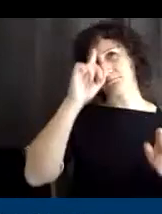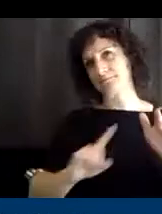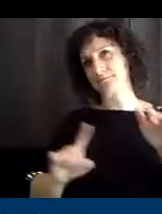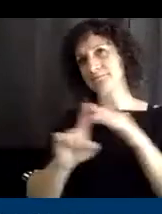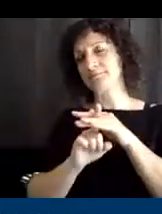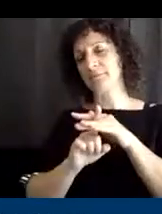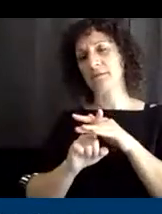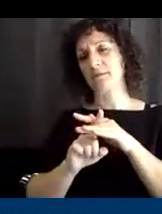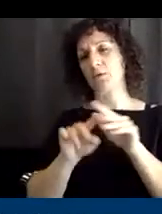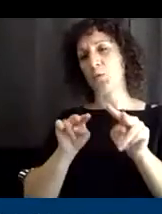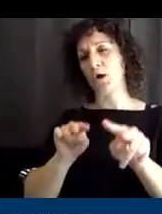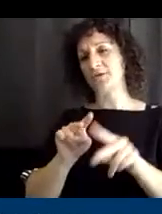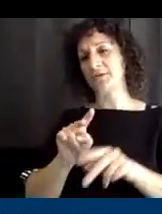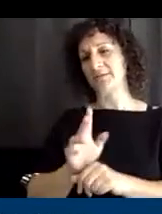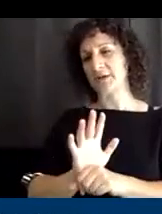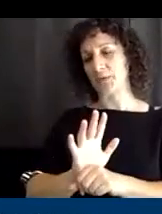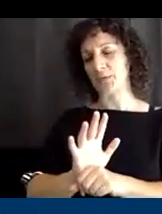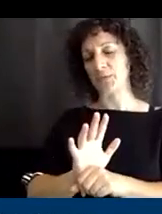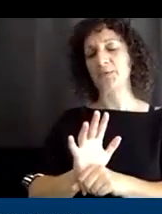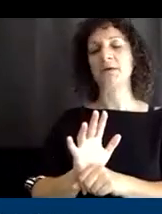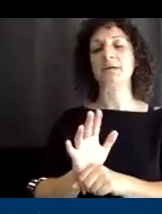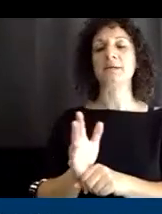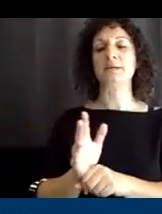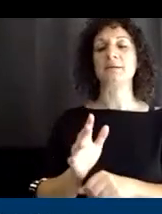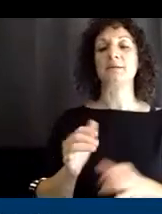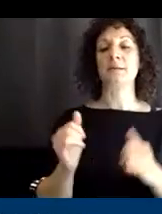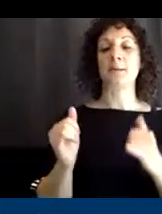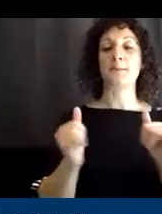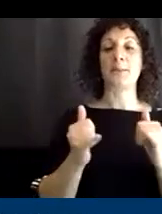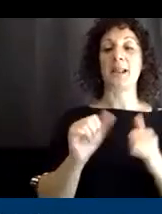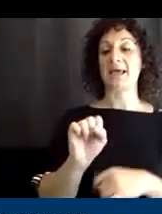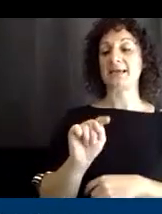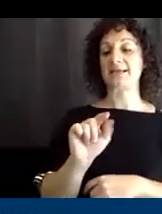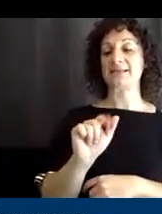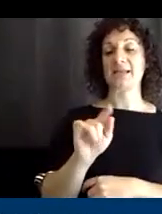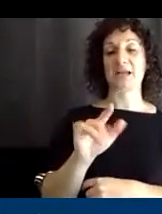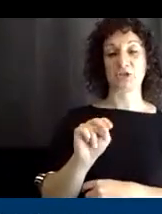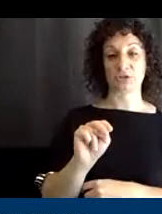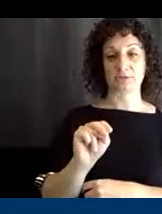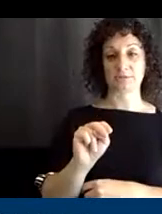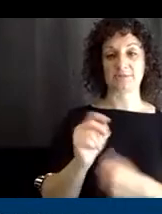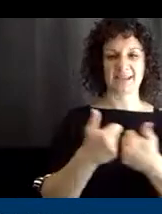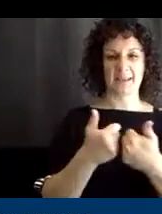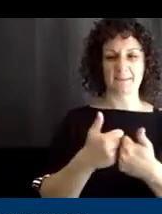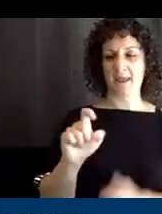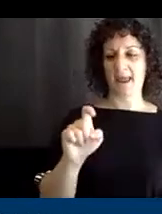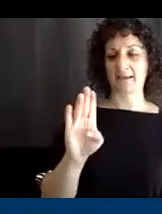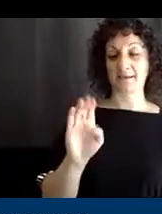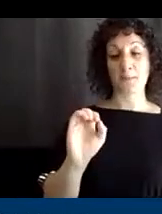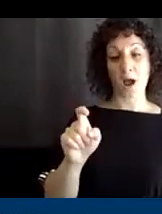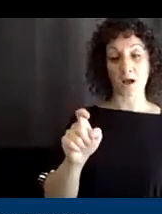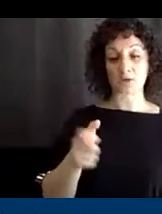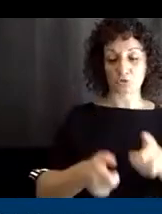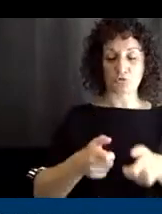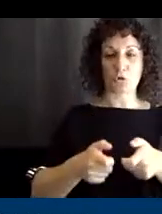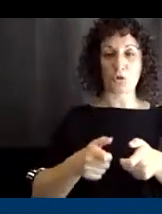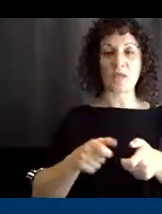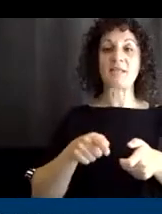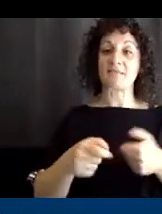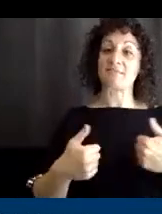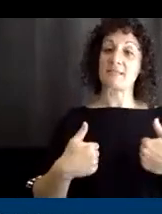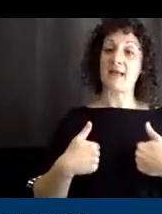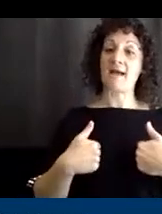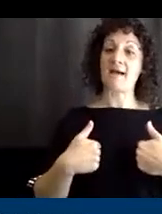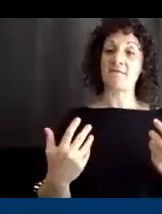um, the PlayStation and Xbox, the controllers, they have also adapted some of those to